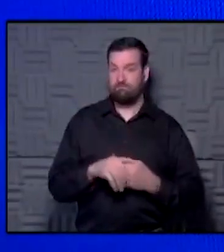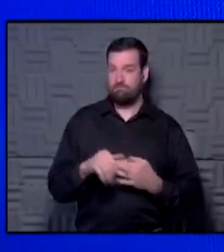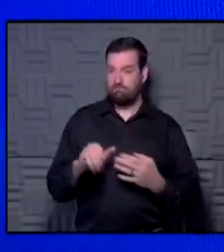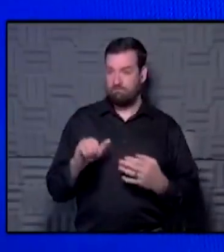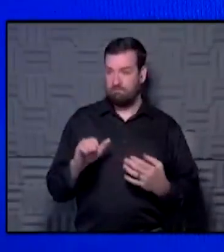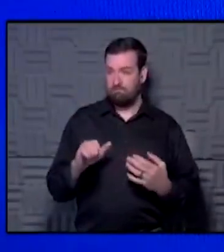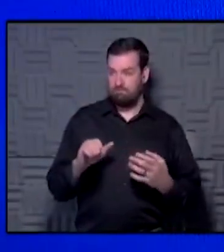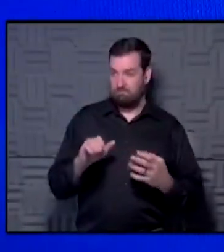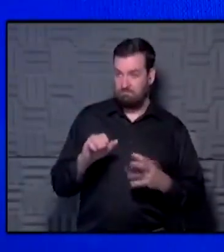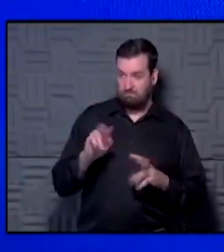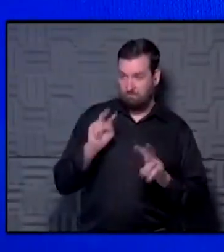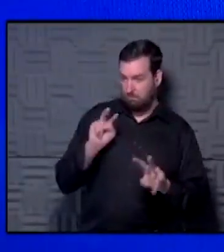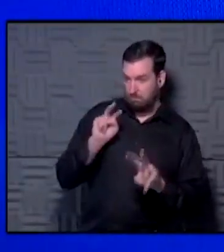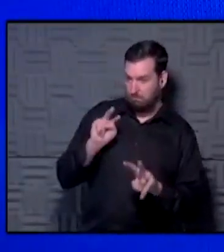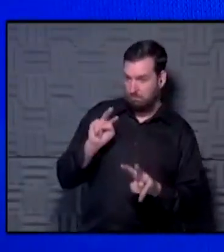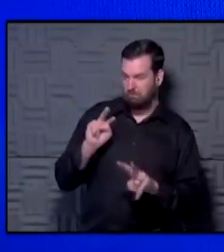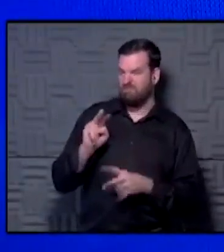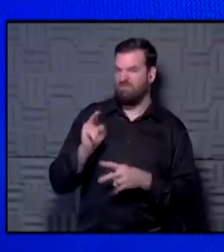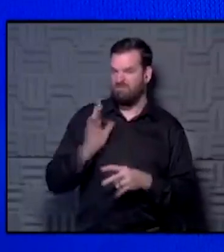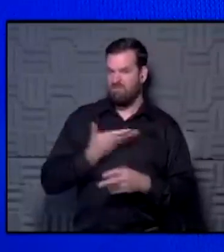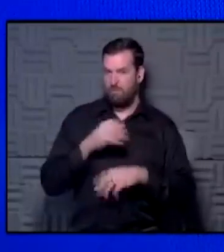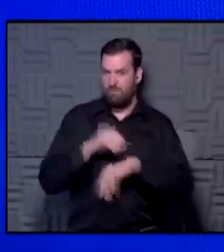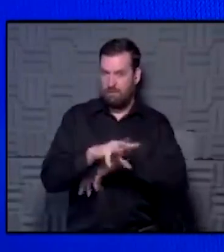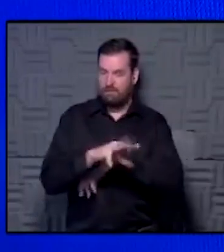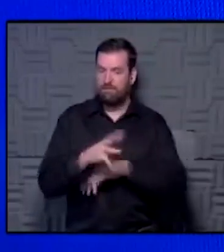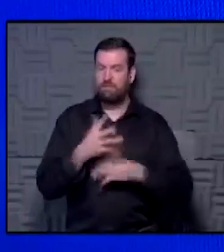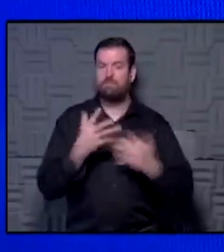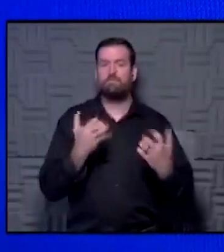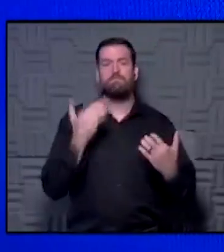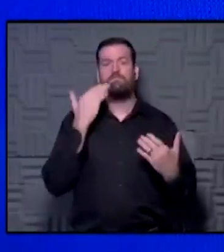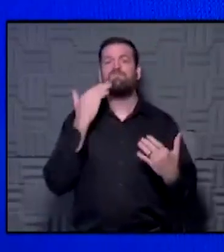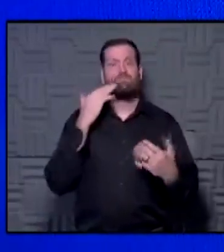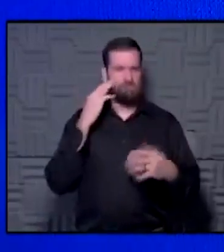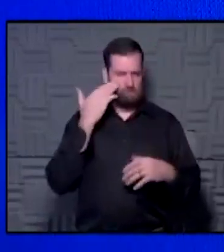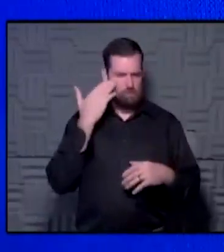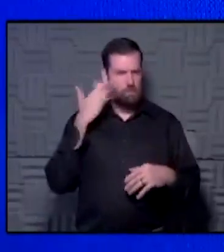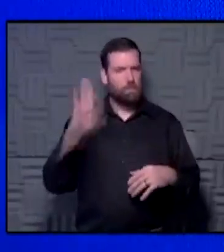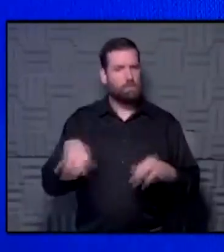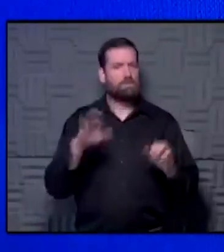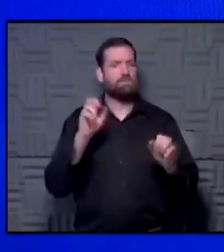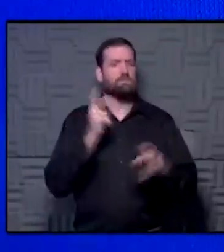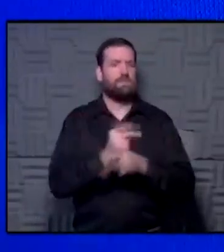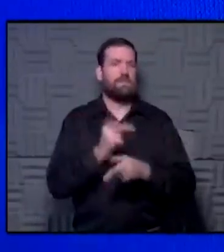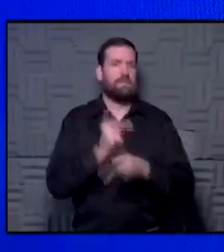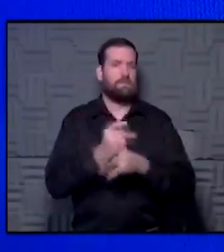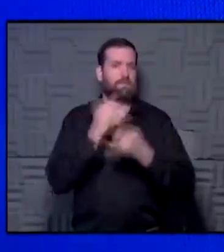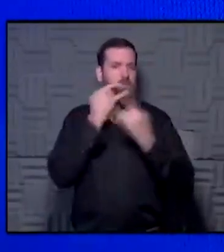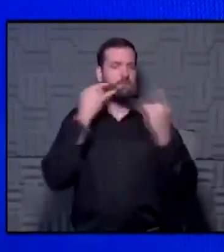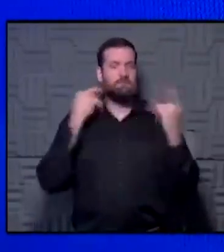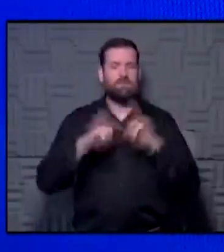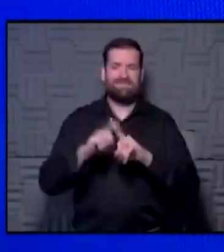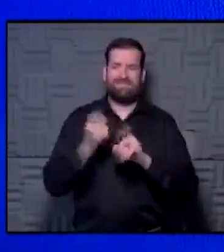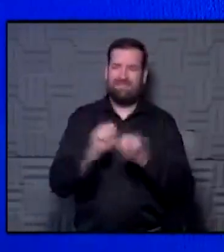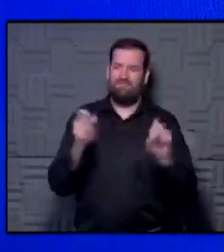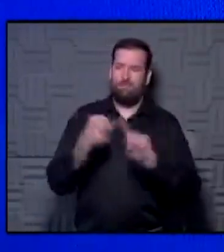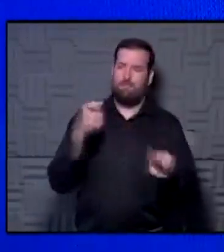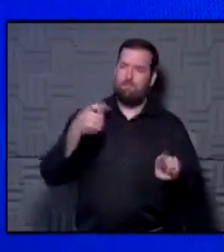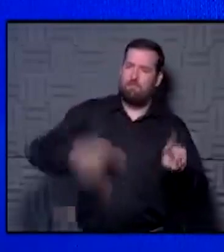to some of the advice that we've been giving. He wants to know, he knows he can keep his mask on, but how's he going to keep safe from the other people